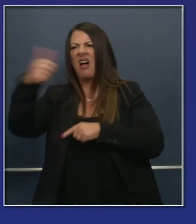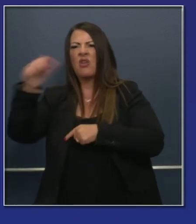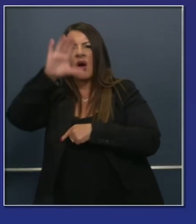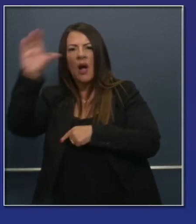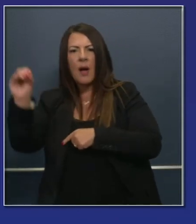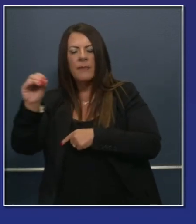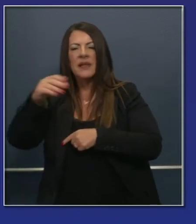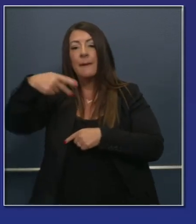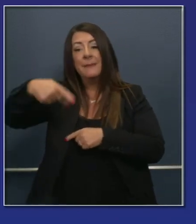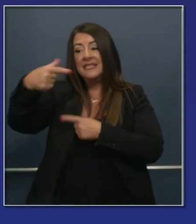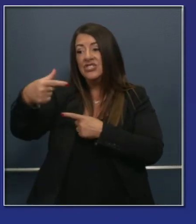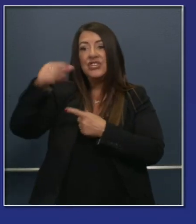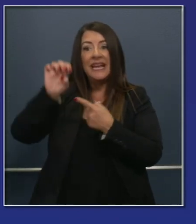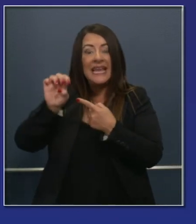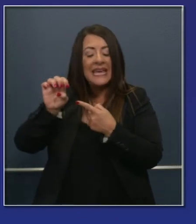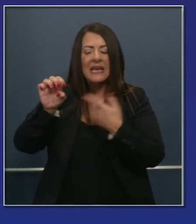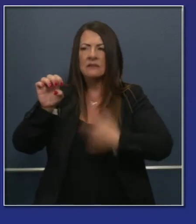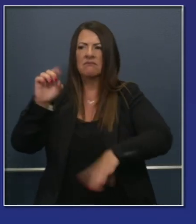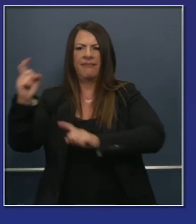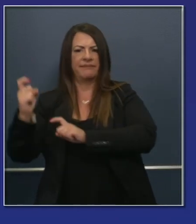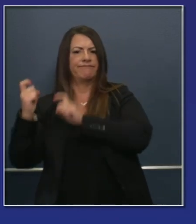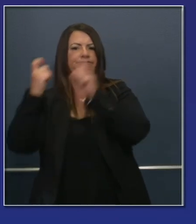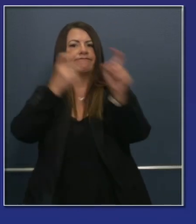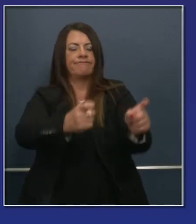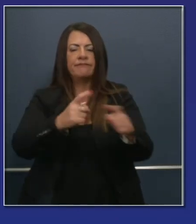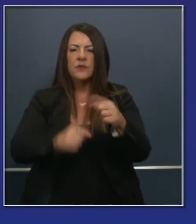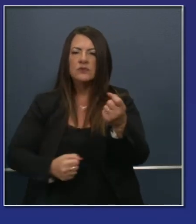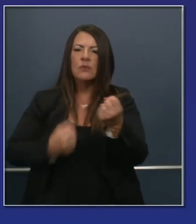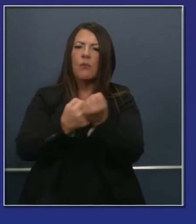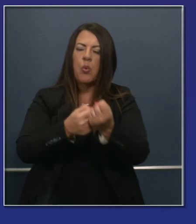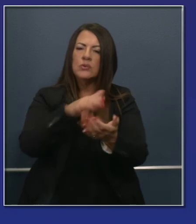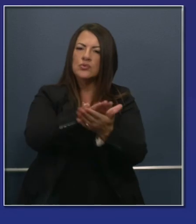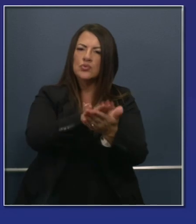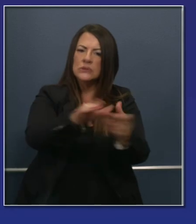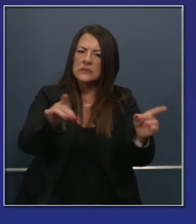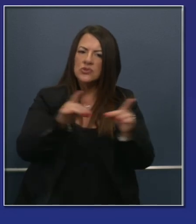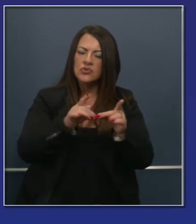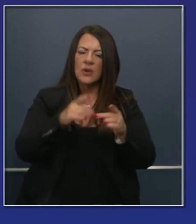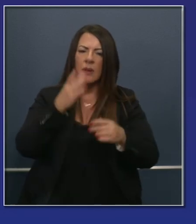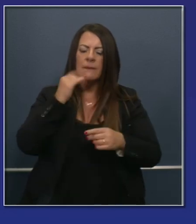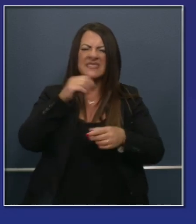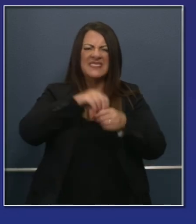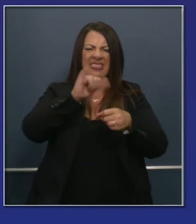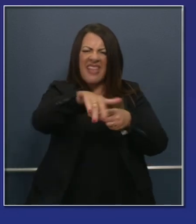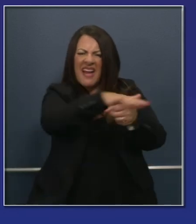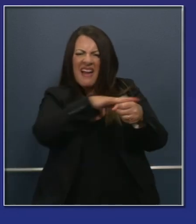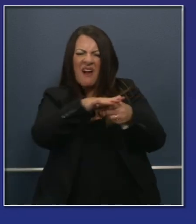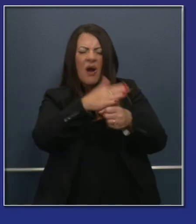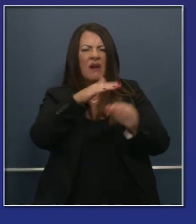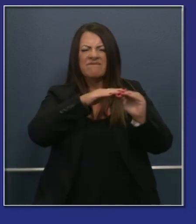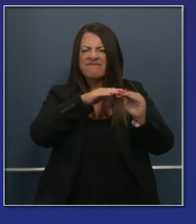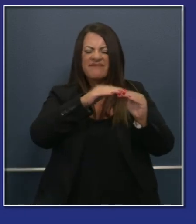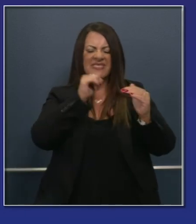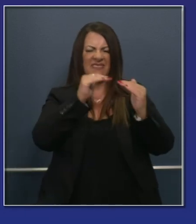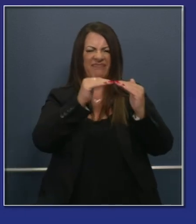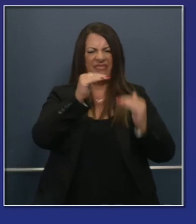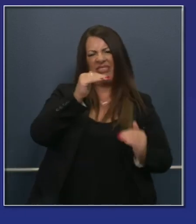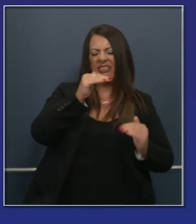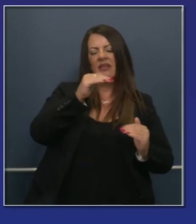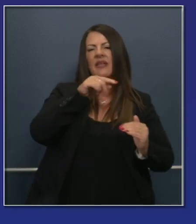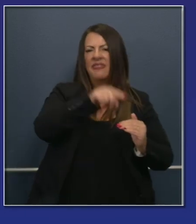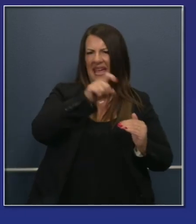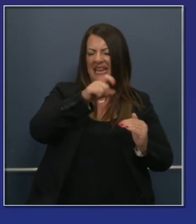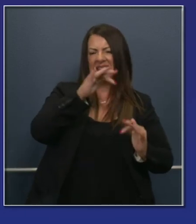PG&E, who's making a contribution to support some school districts that are in areas that have been underserved and need